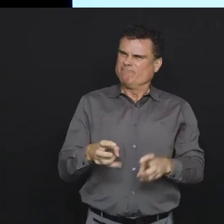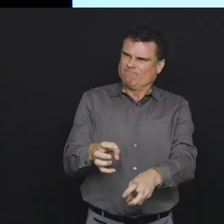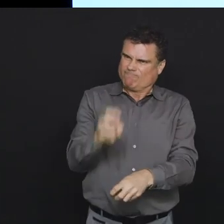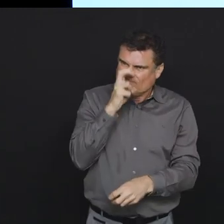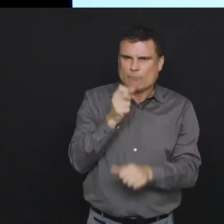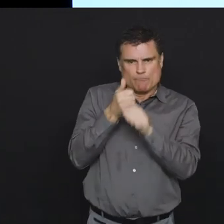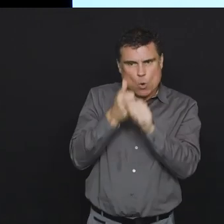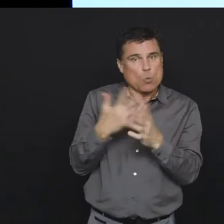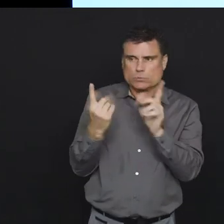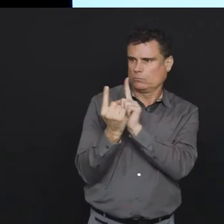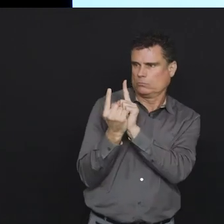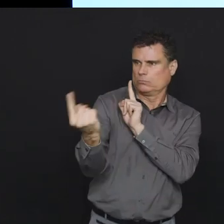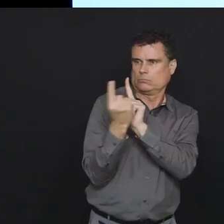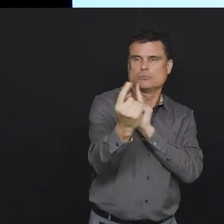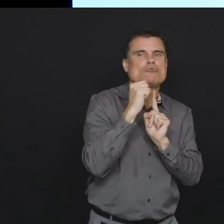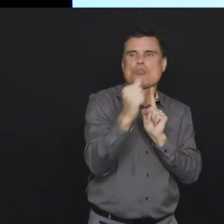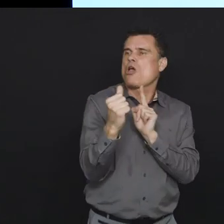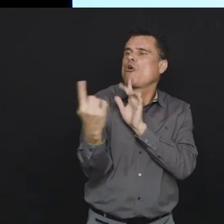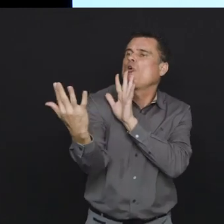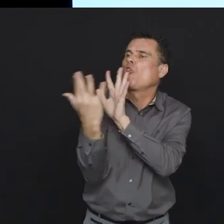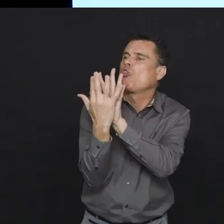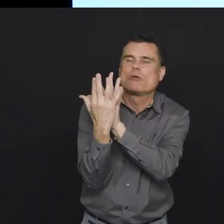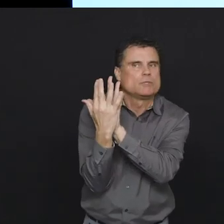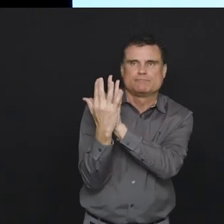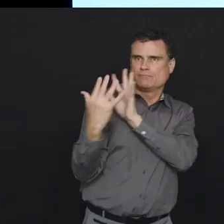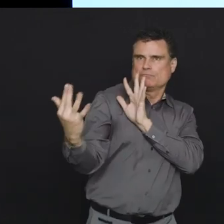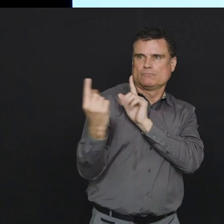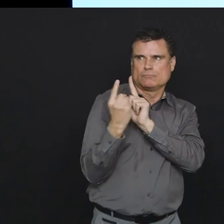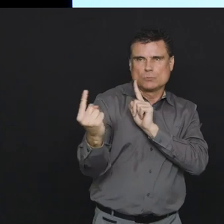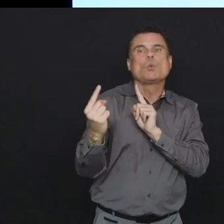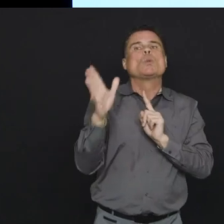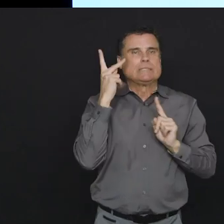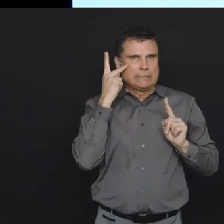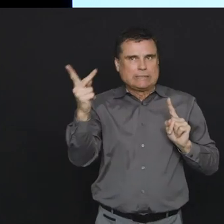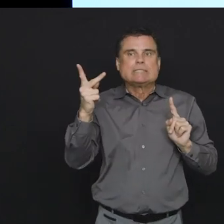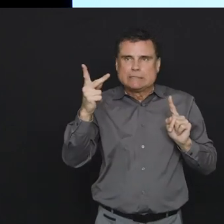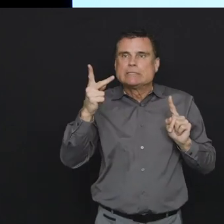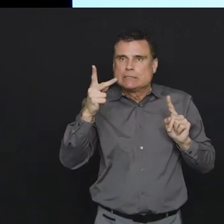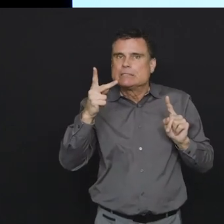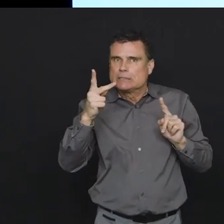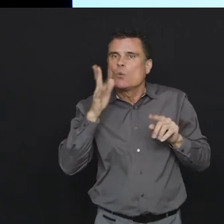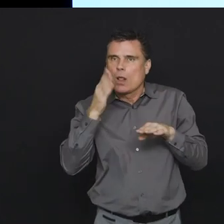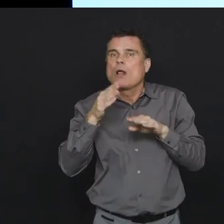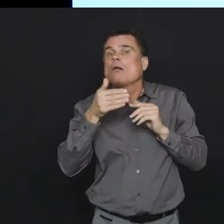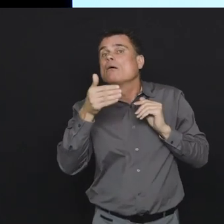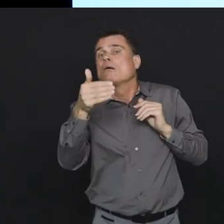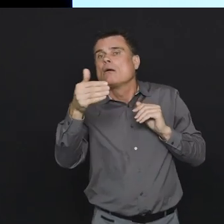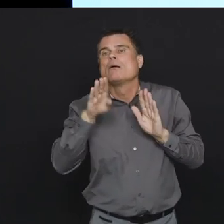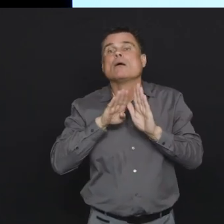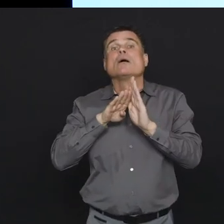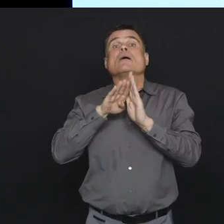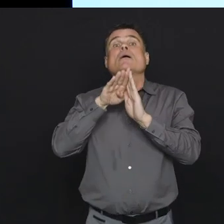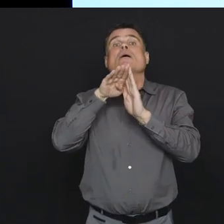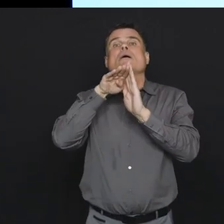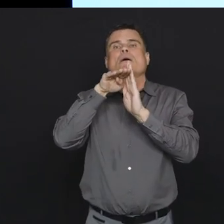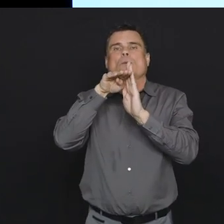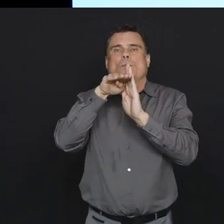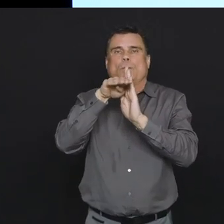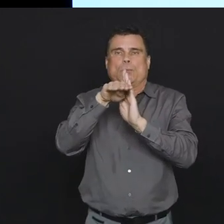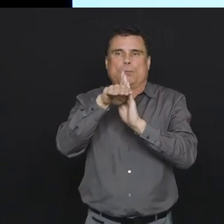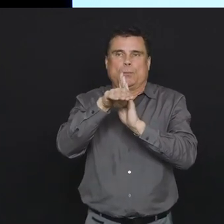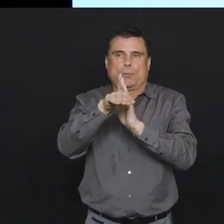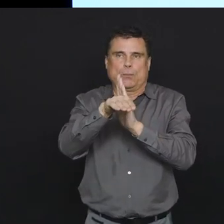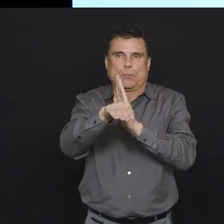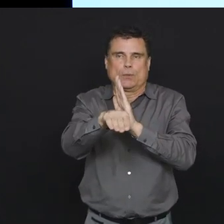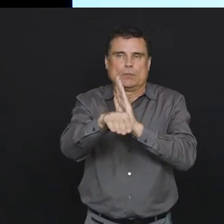pay attention to these distancing measures we're going to start to see the impact of those in the coming week to two